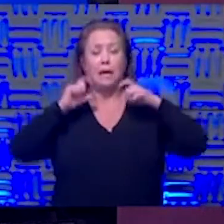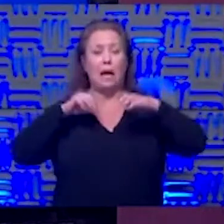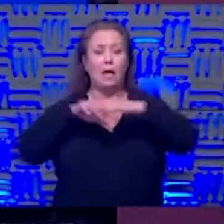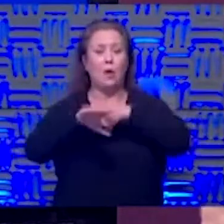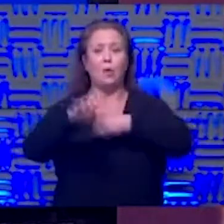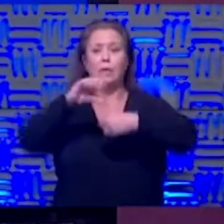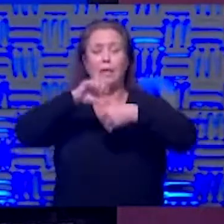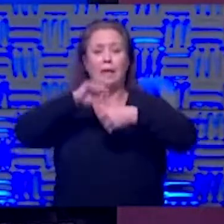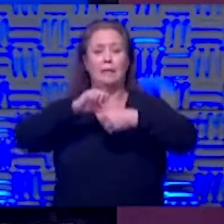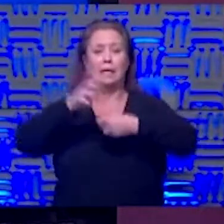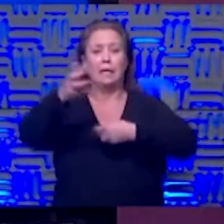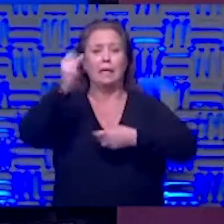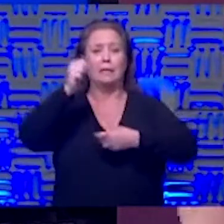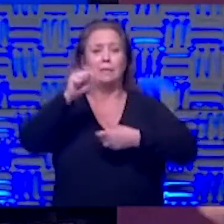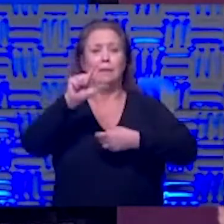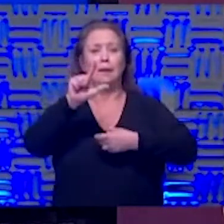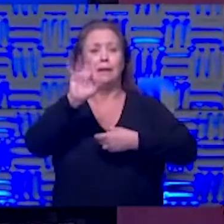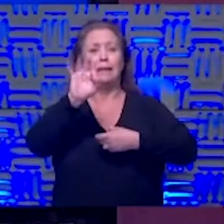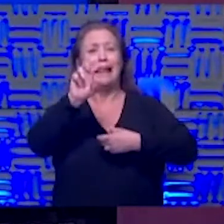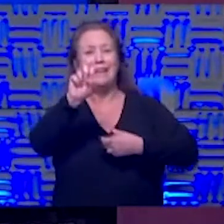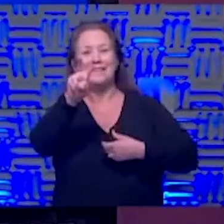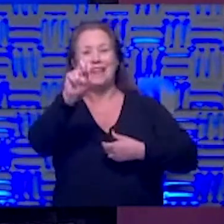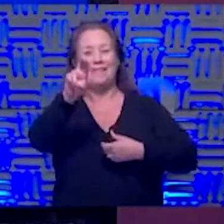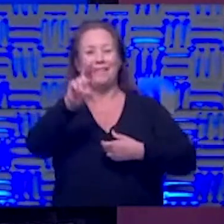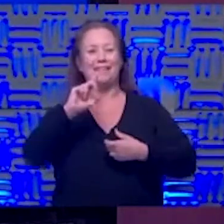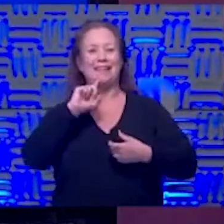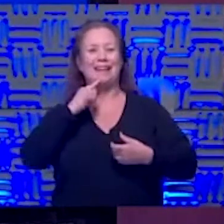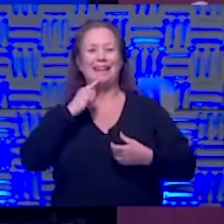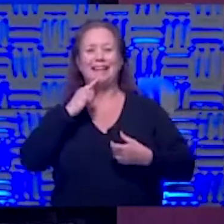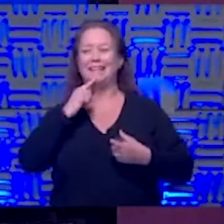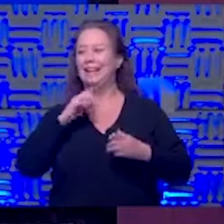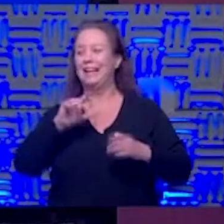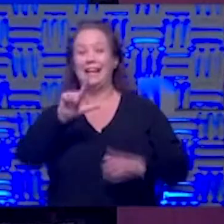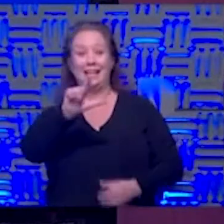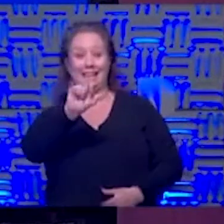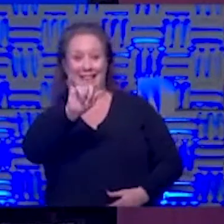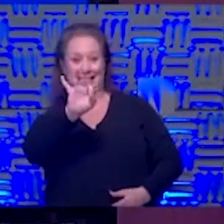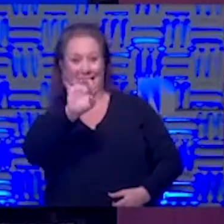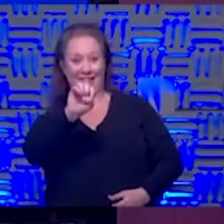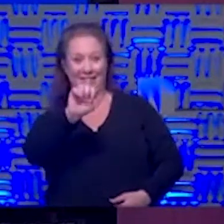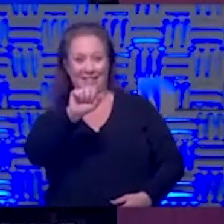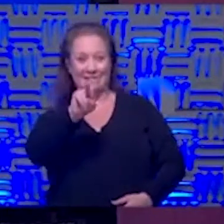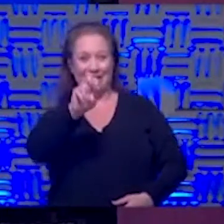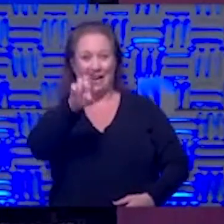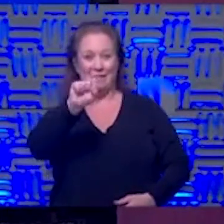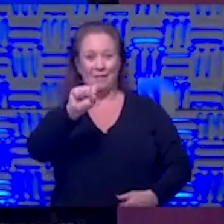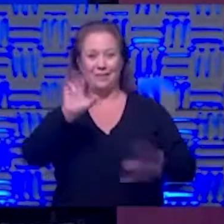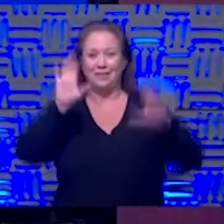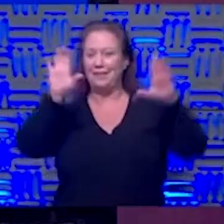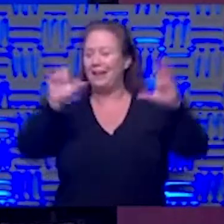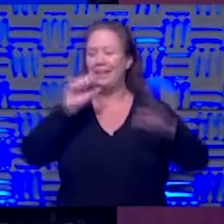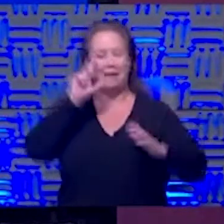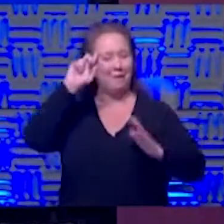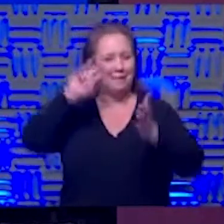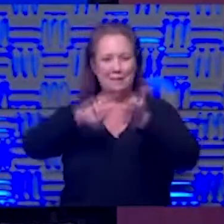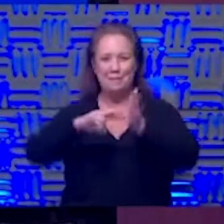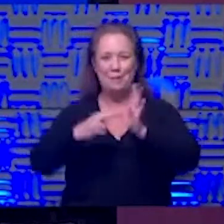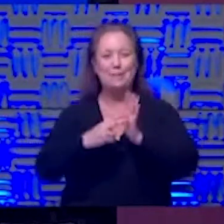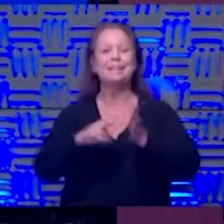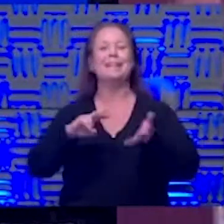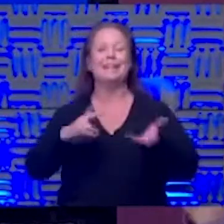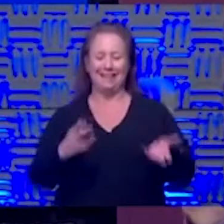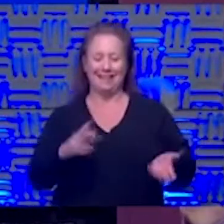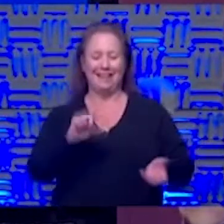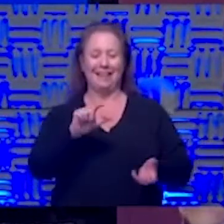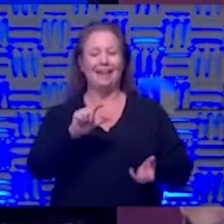into the filling station and grab some lifesavers oh that was a great phrase lifesavers i didn't do that intentionally it just came out